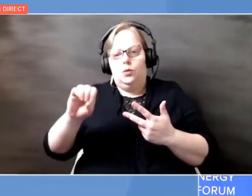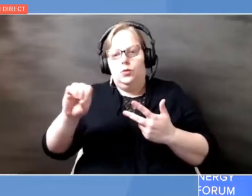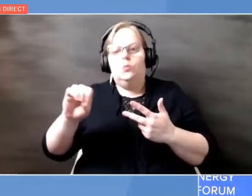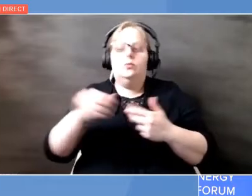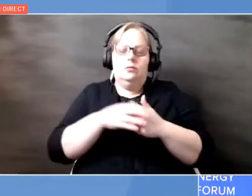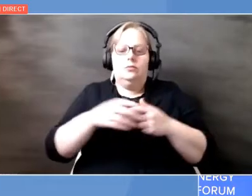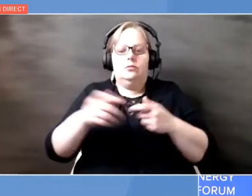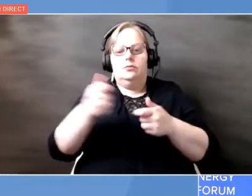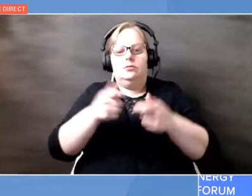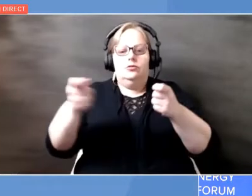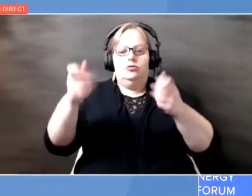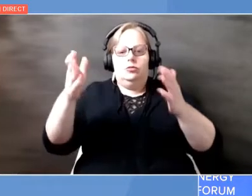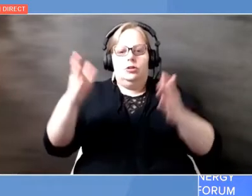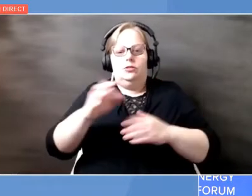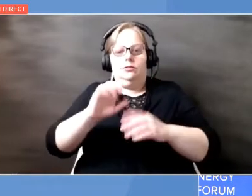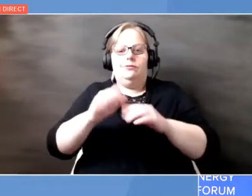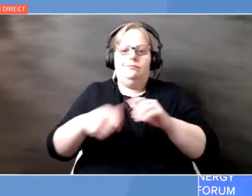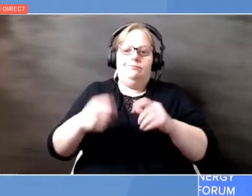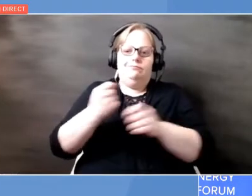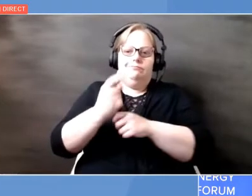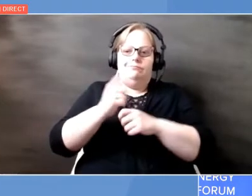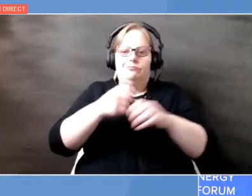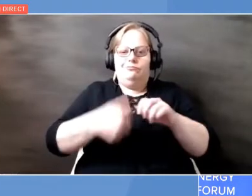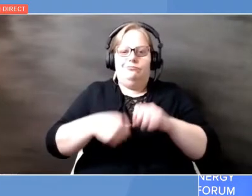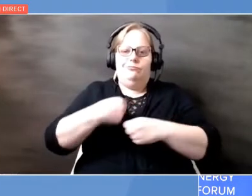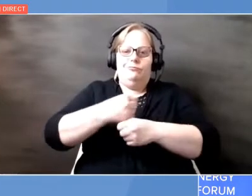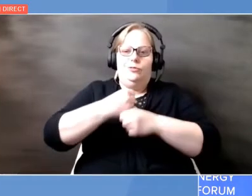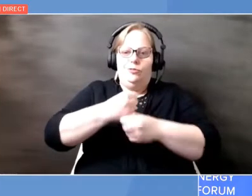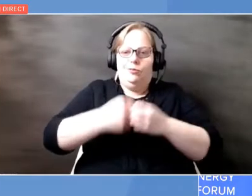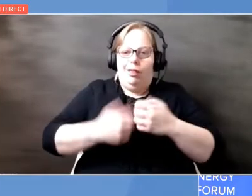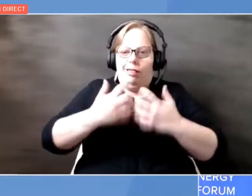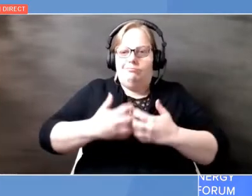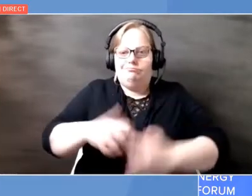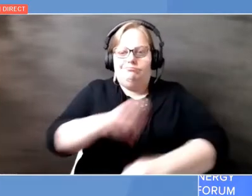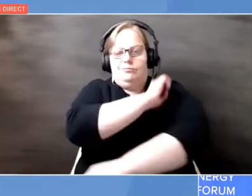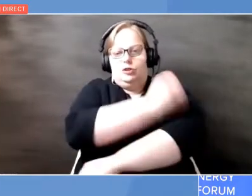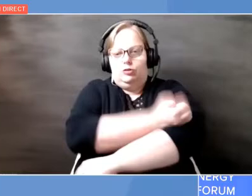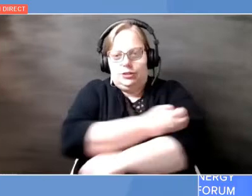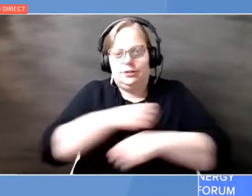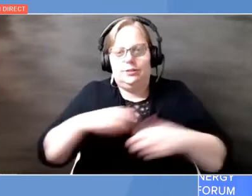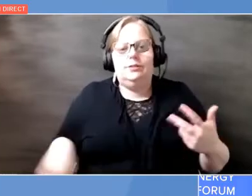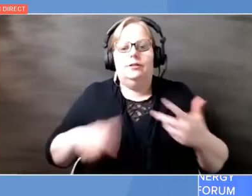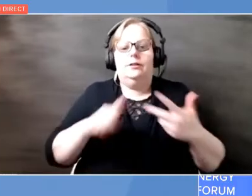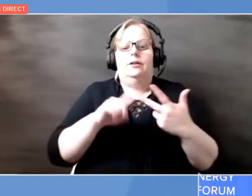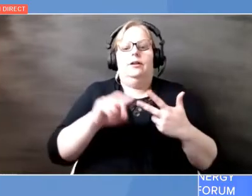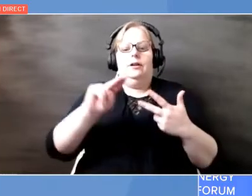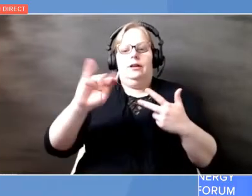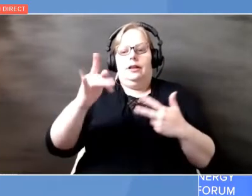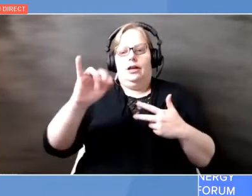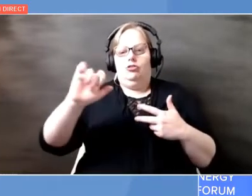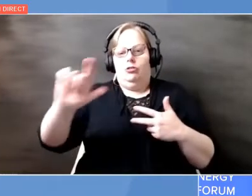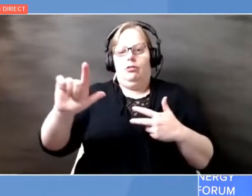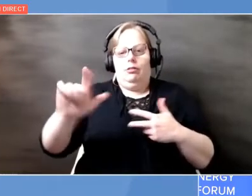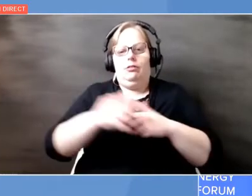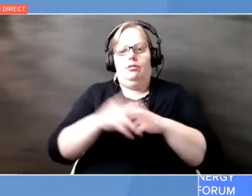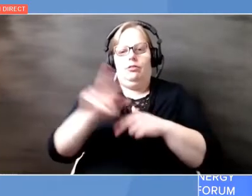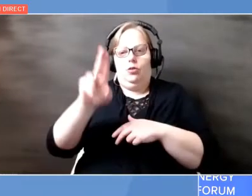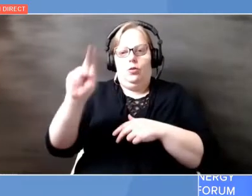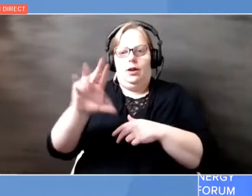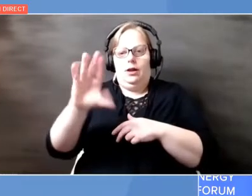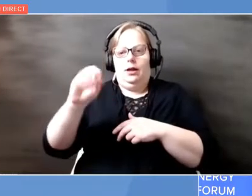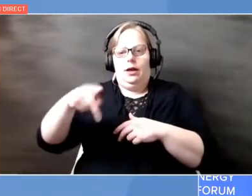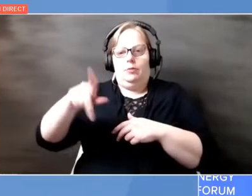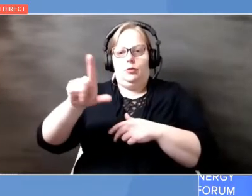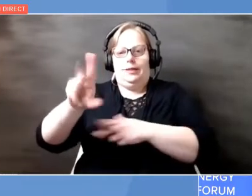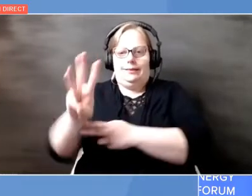Renewable Energy Agency. And Nigel Topping, the UN COP26 climate champion. Minister